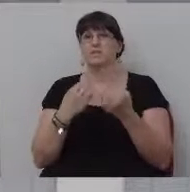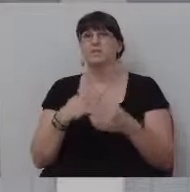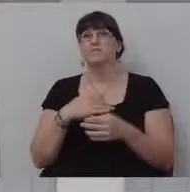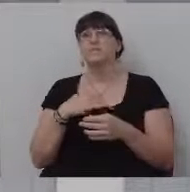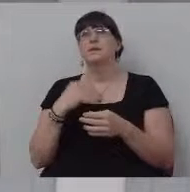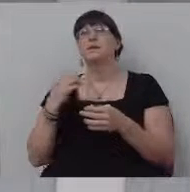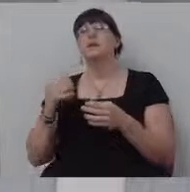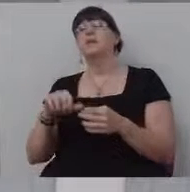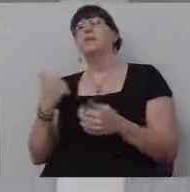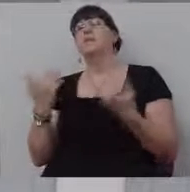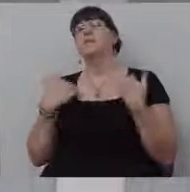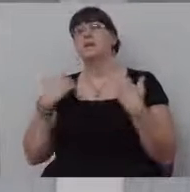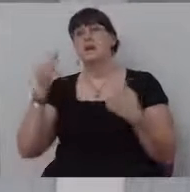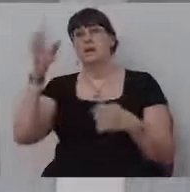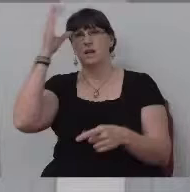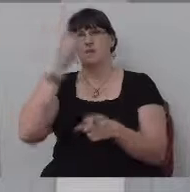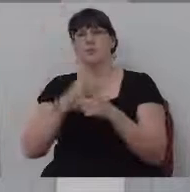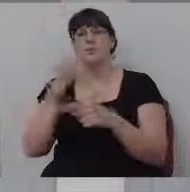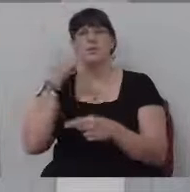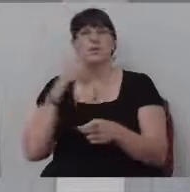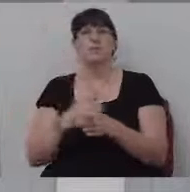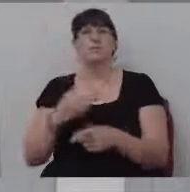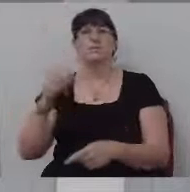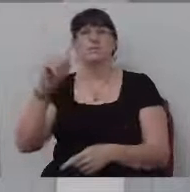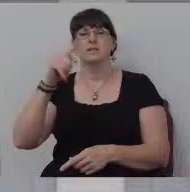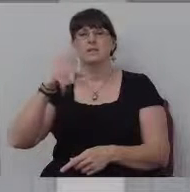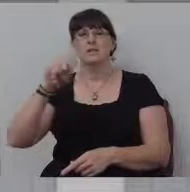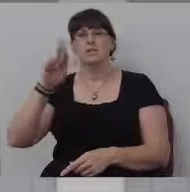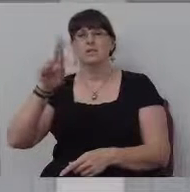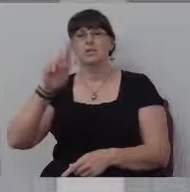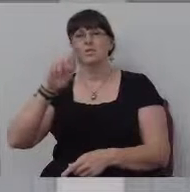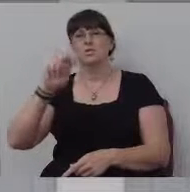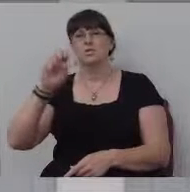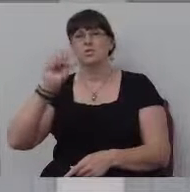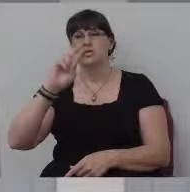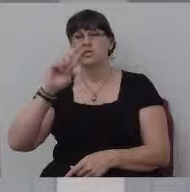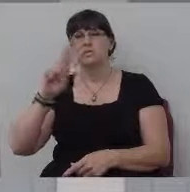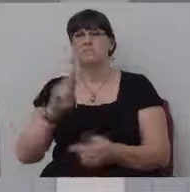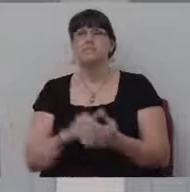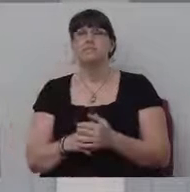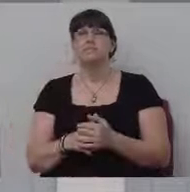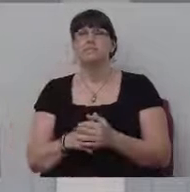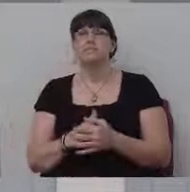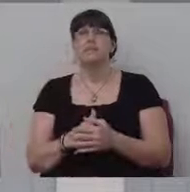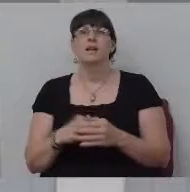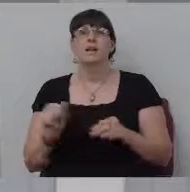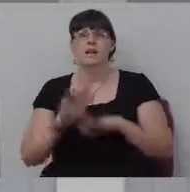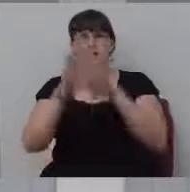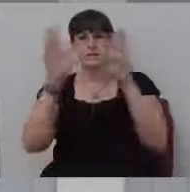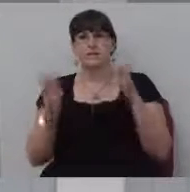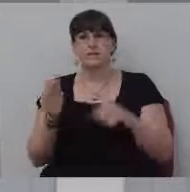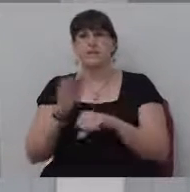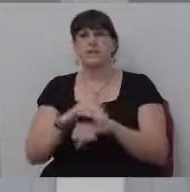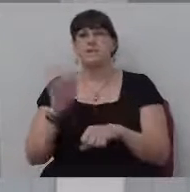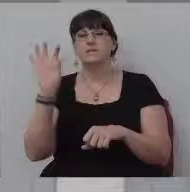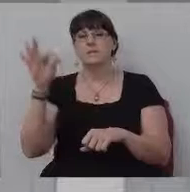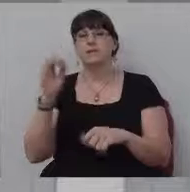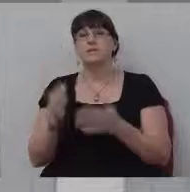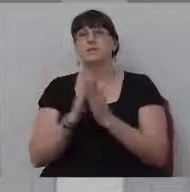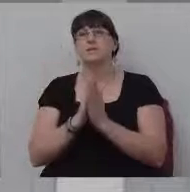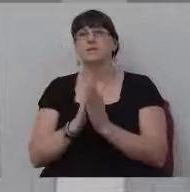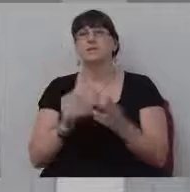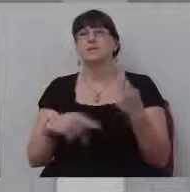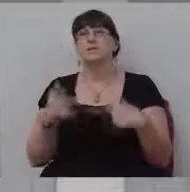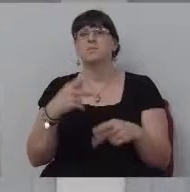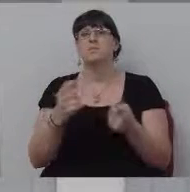Turner, I've got some great stories about Brother and Sister Turner. But Brother Turner, every Sunday night, a pastor would ask people, you know, to do memory verses if